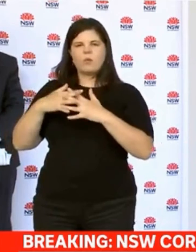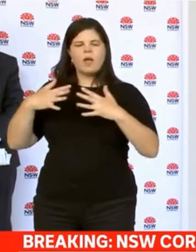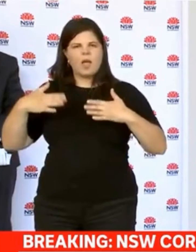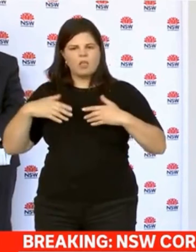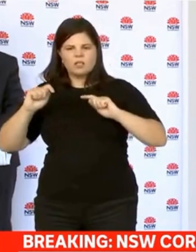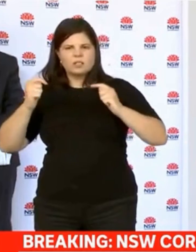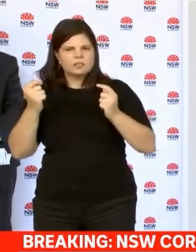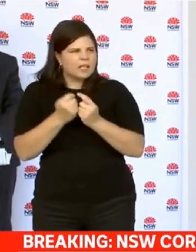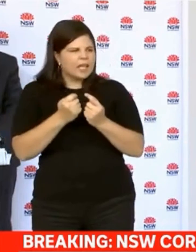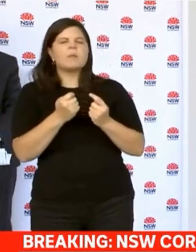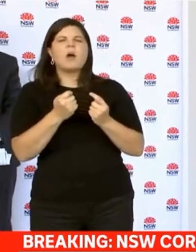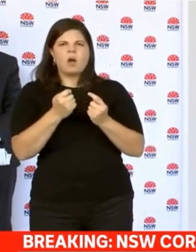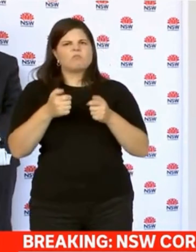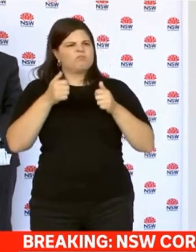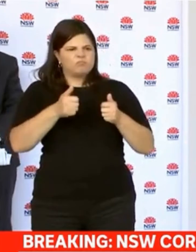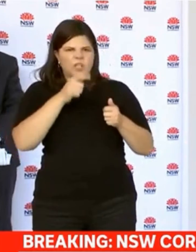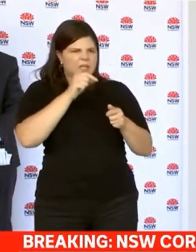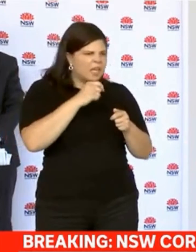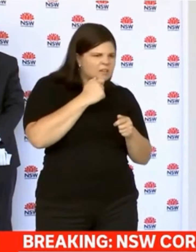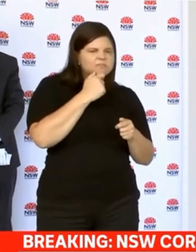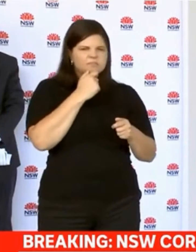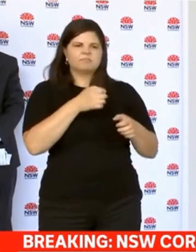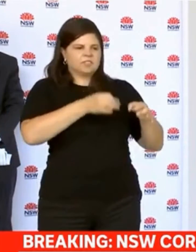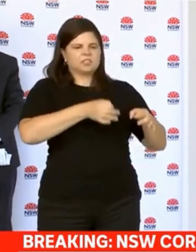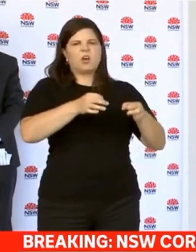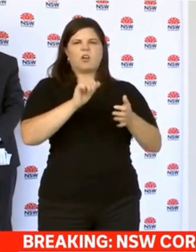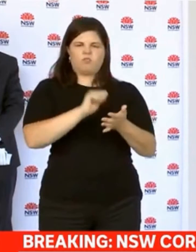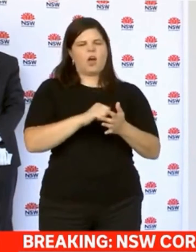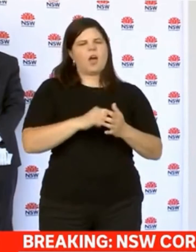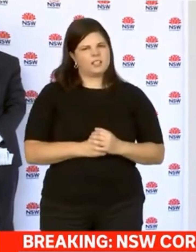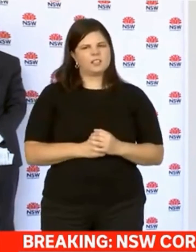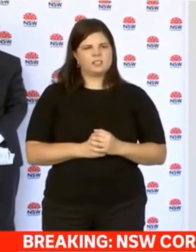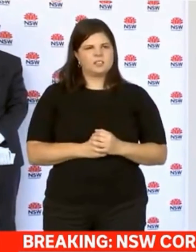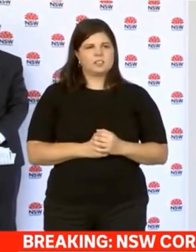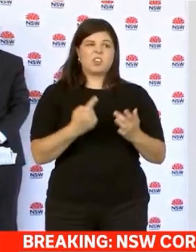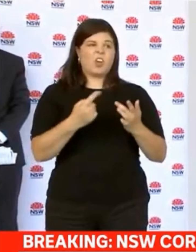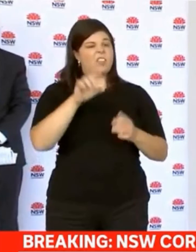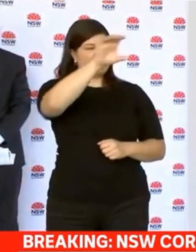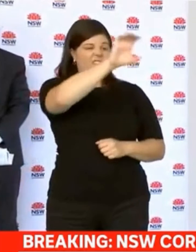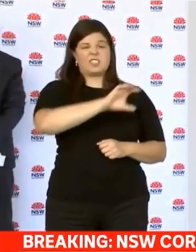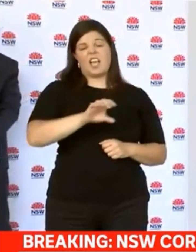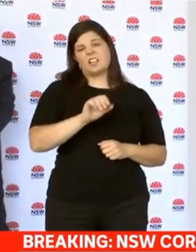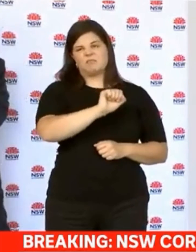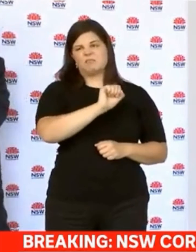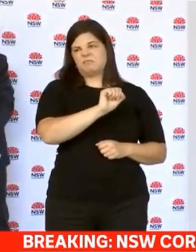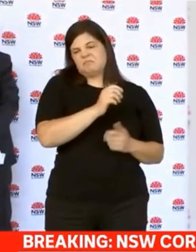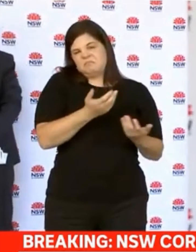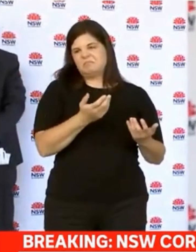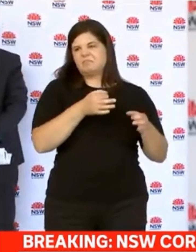system, our health team, we're able to make decisions which perhaps other state governments aren't prepared to make and that's a matter for them. Are you